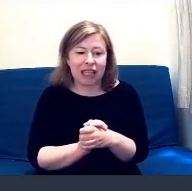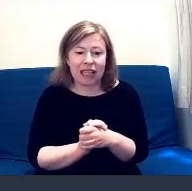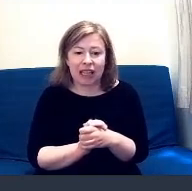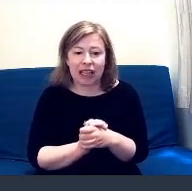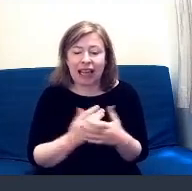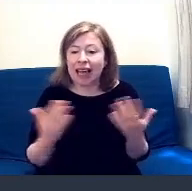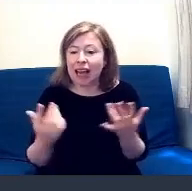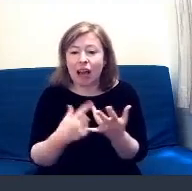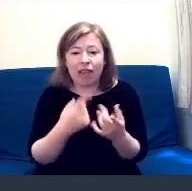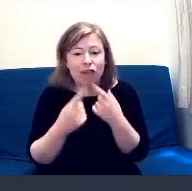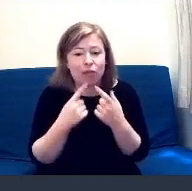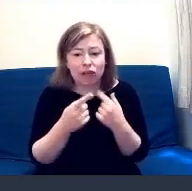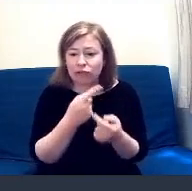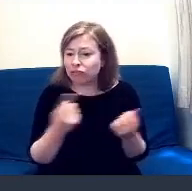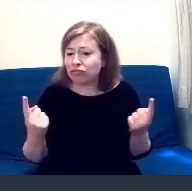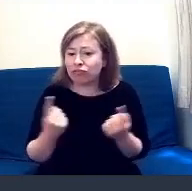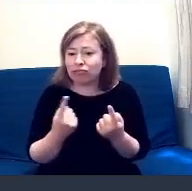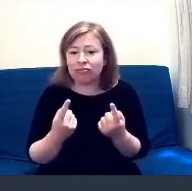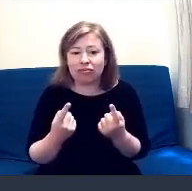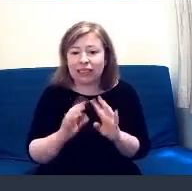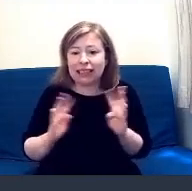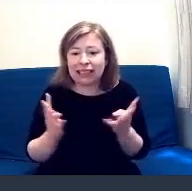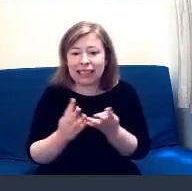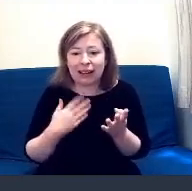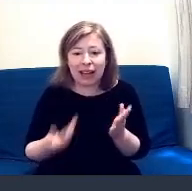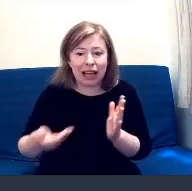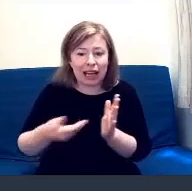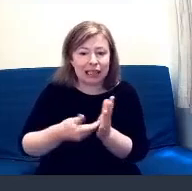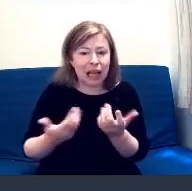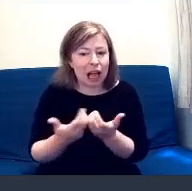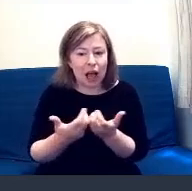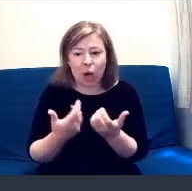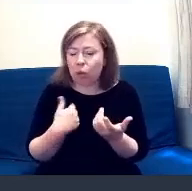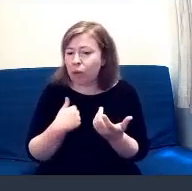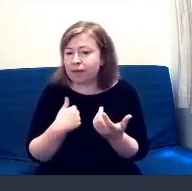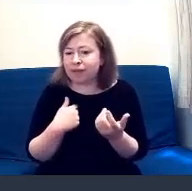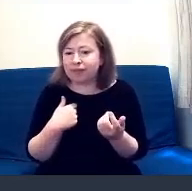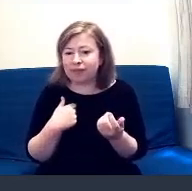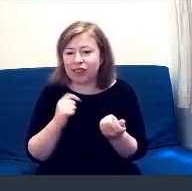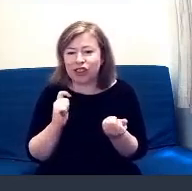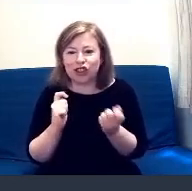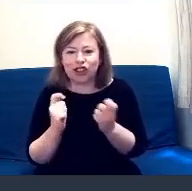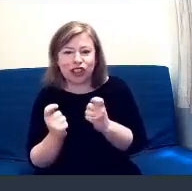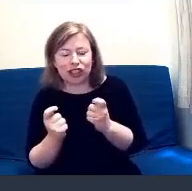add in terms of, like, kind of how we're responding to the new normal?